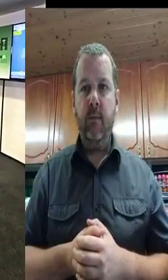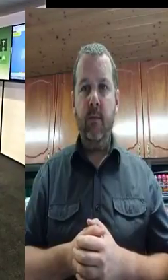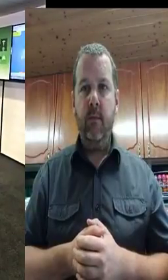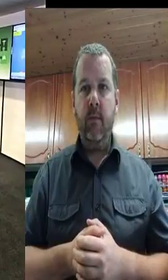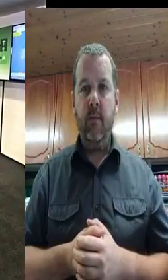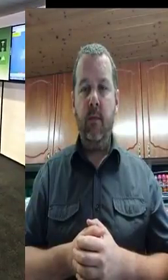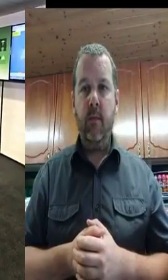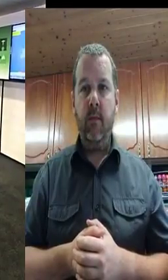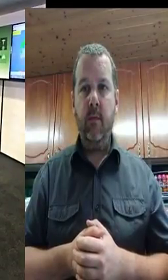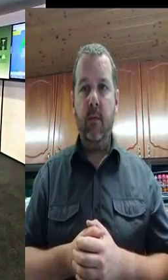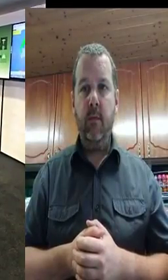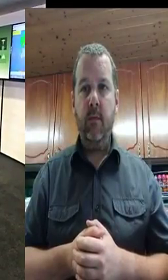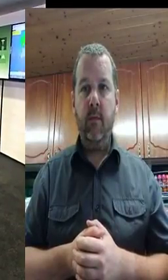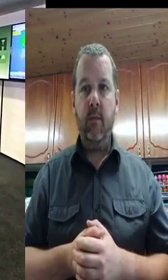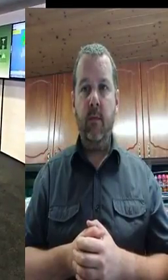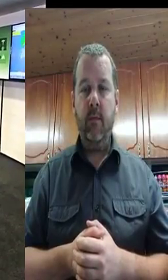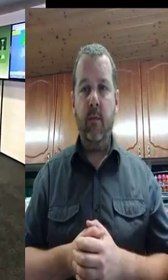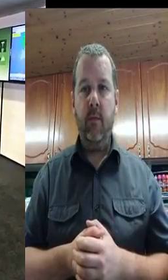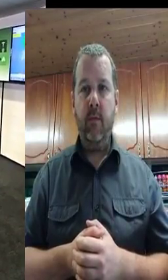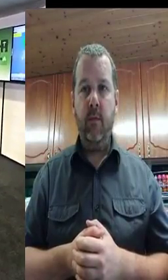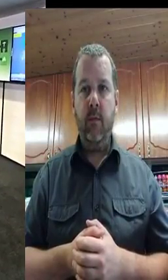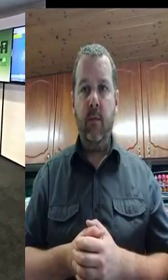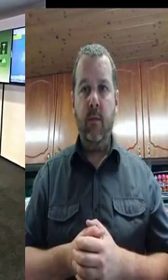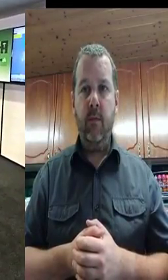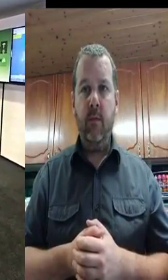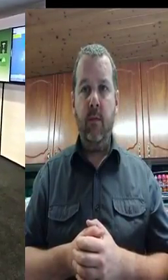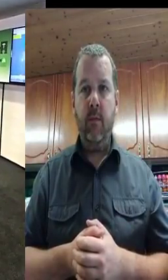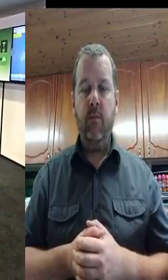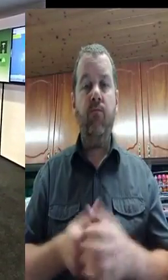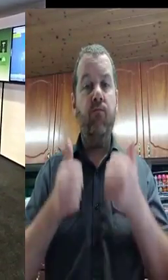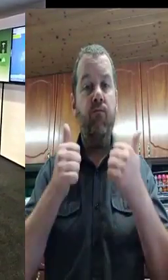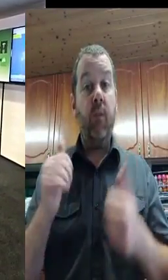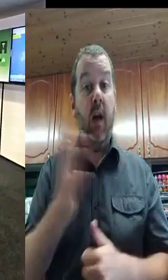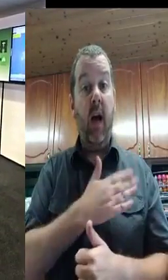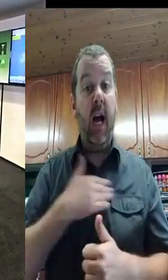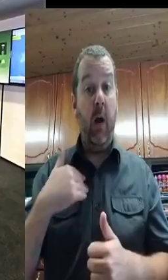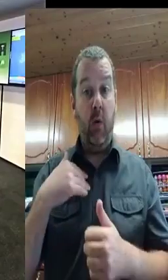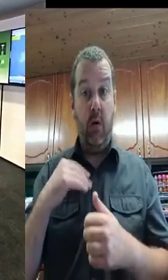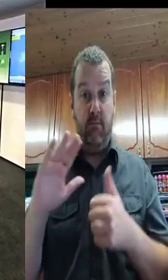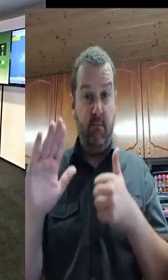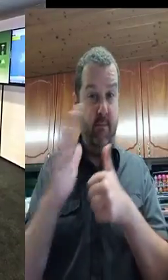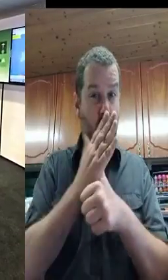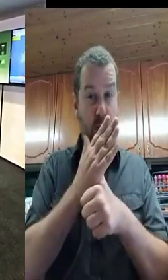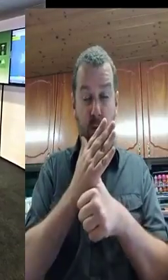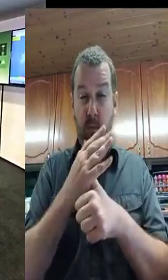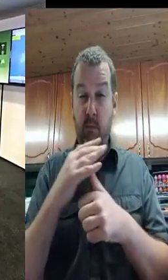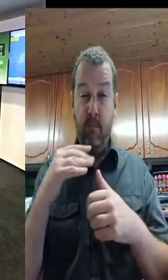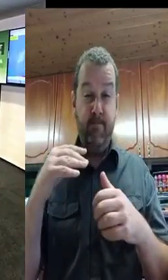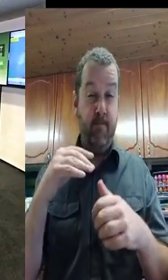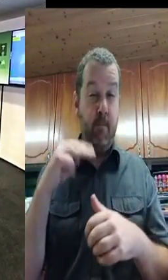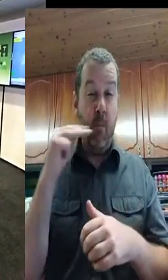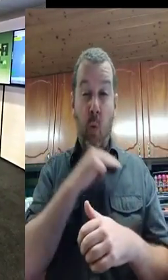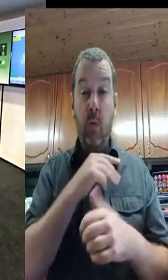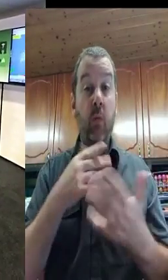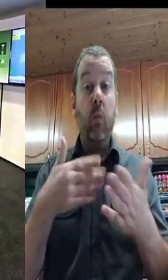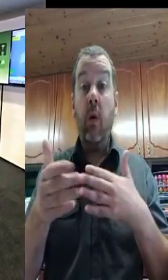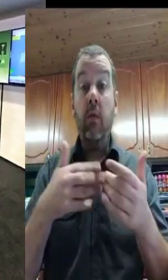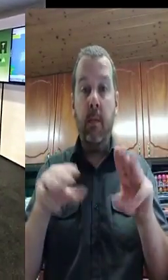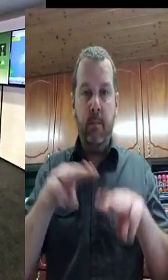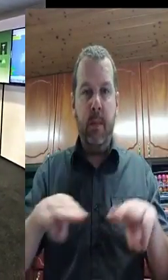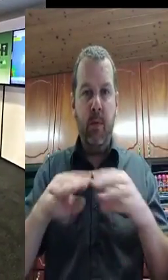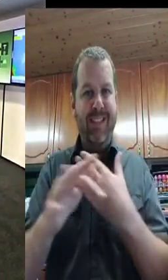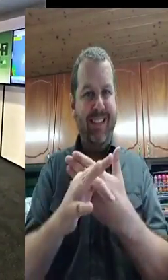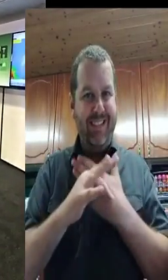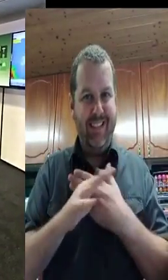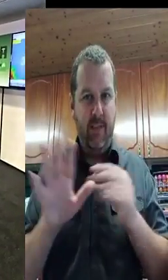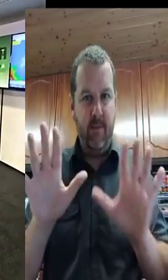is really our message here today. Can I ask Paul from Guardshia Khona here to speak about